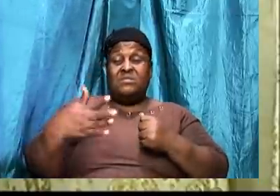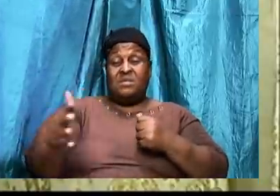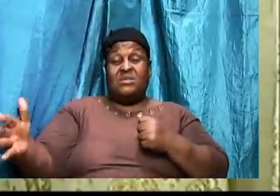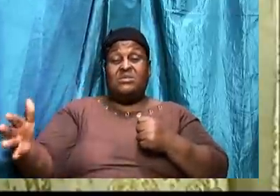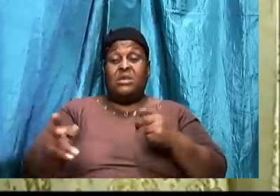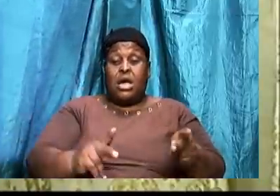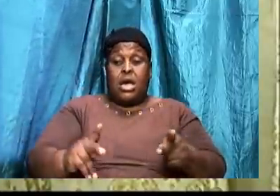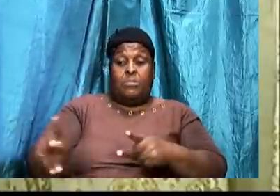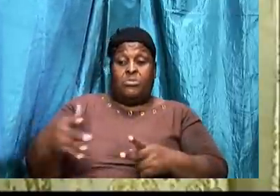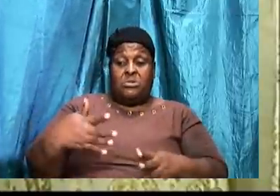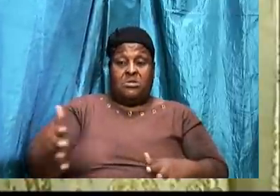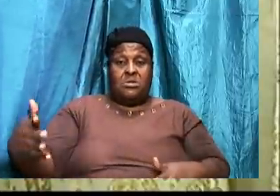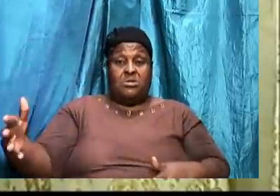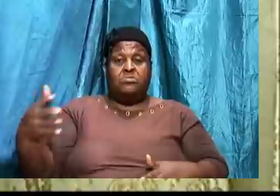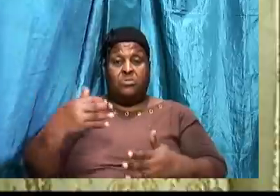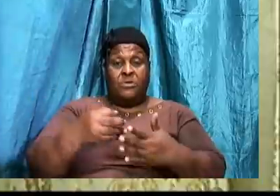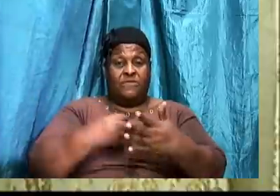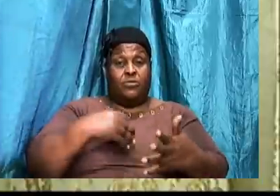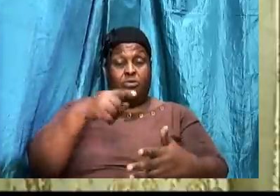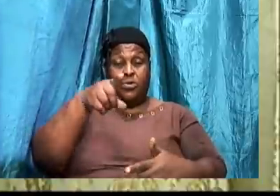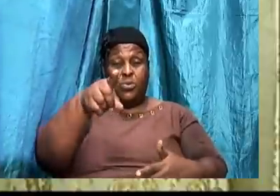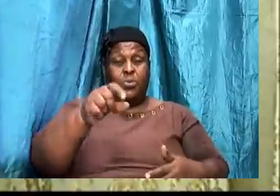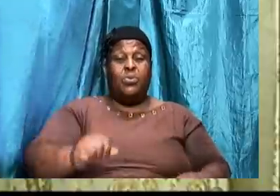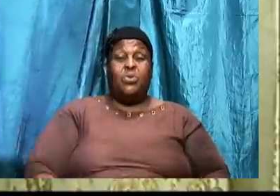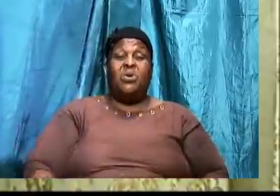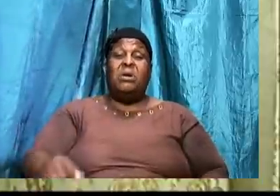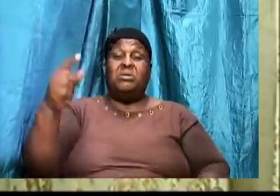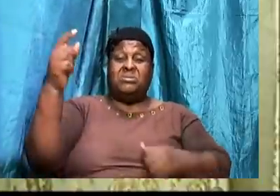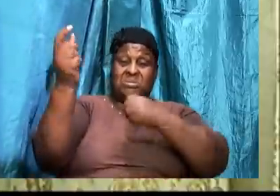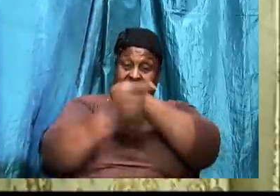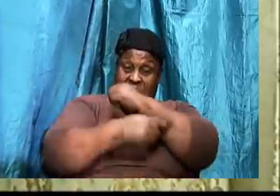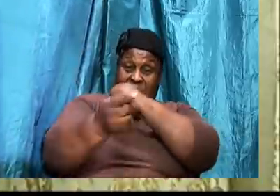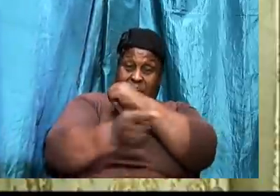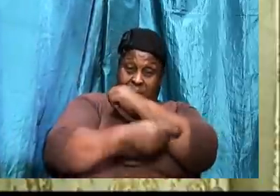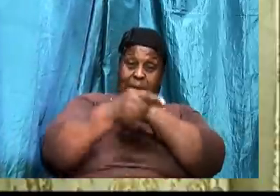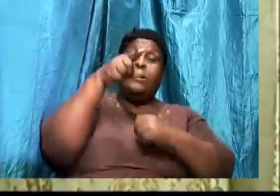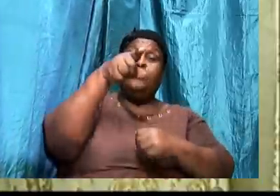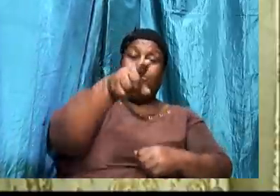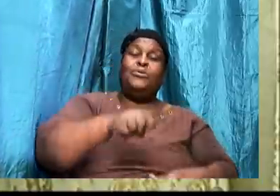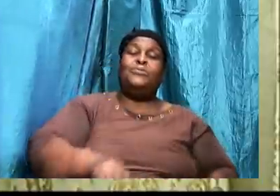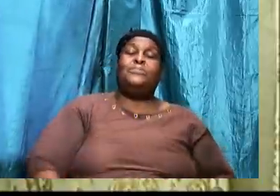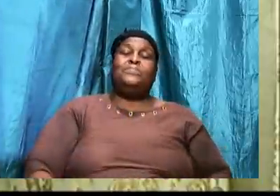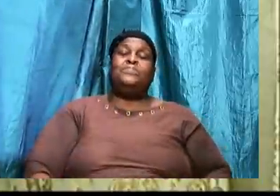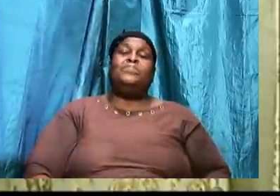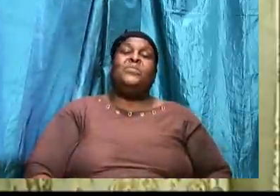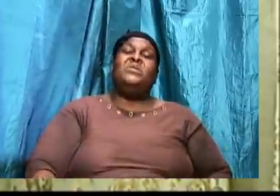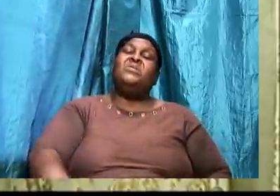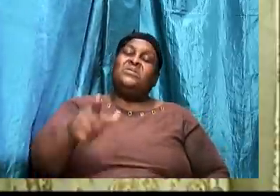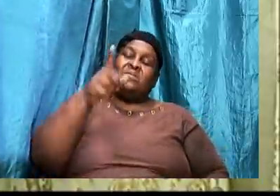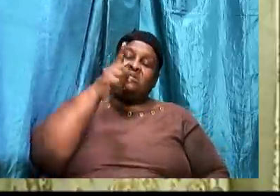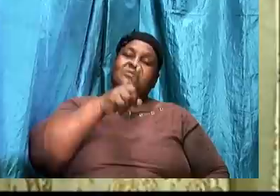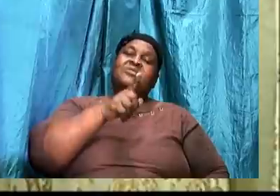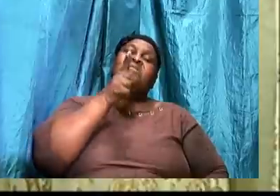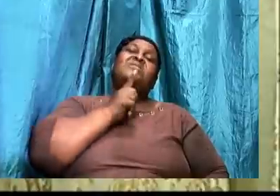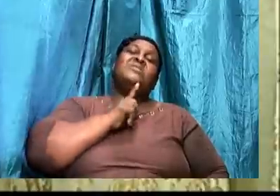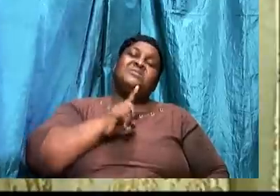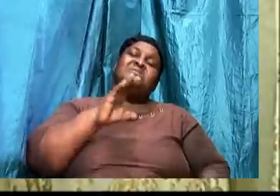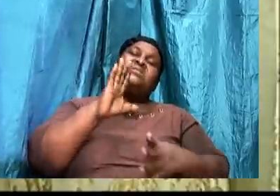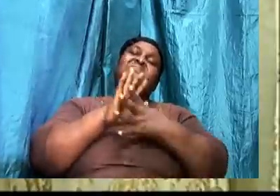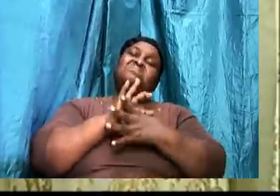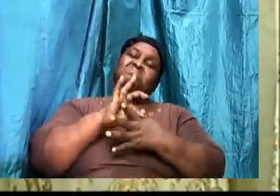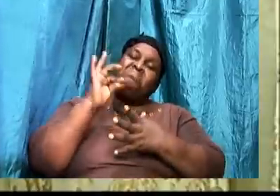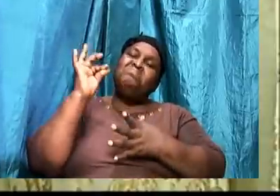will put that thing before you. And he will tempt you. So the loss of the flesh. And we are just